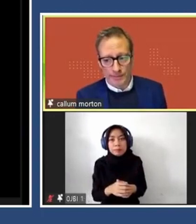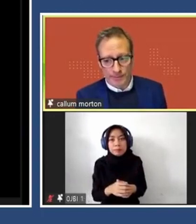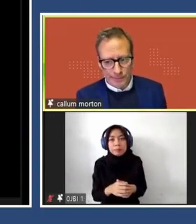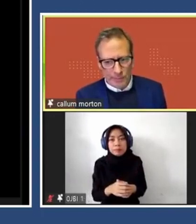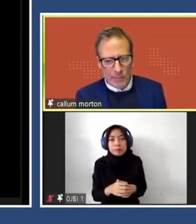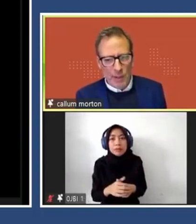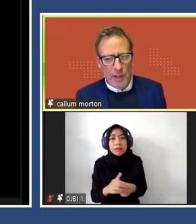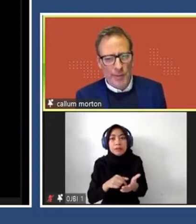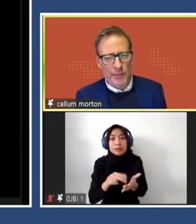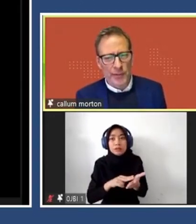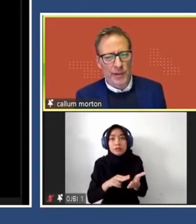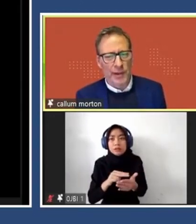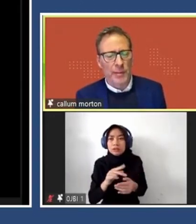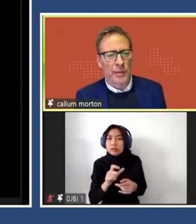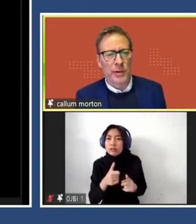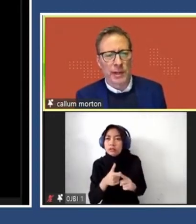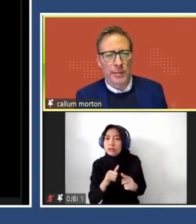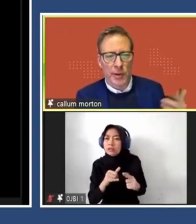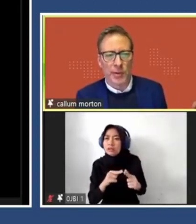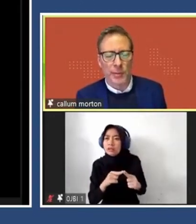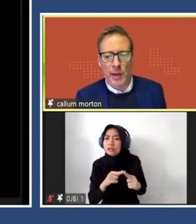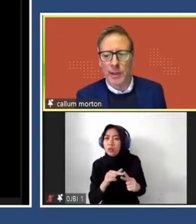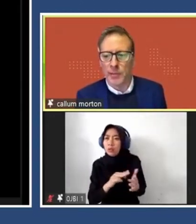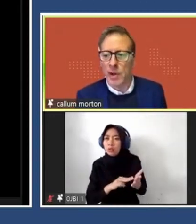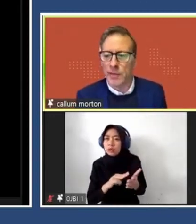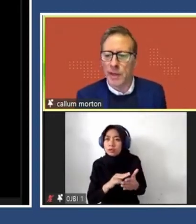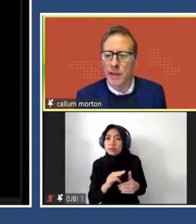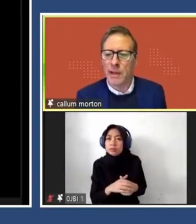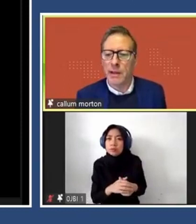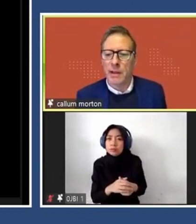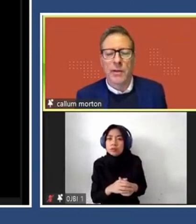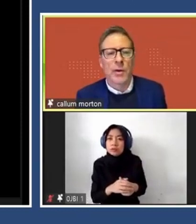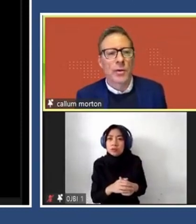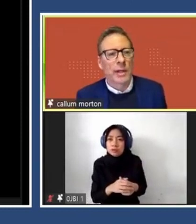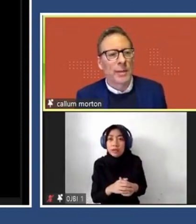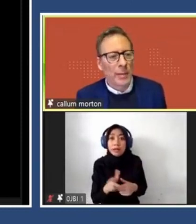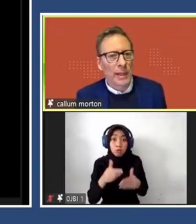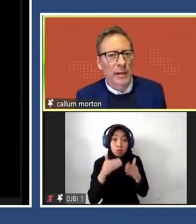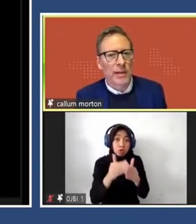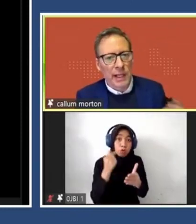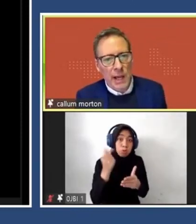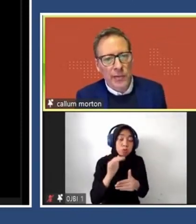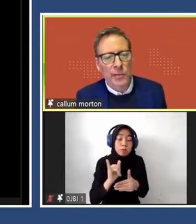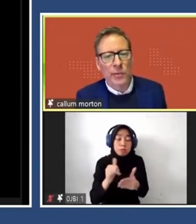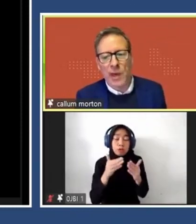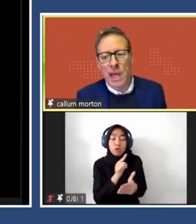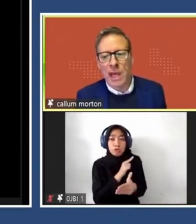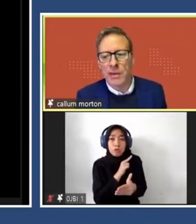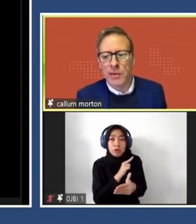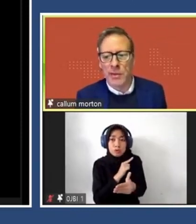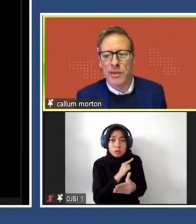university. But Percent for Art scheme opportunities in both the public and private sector. So in the public, it's city